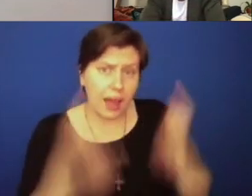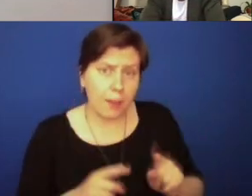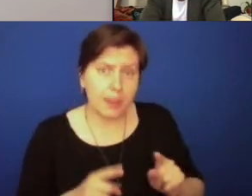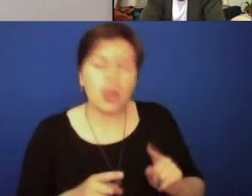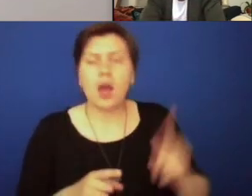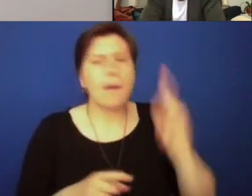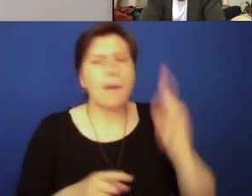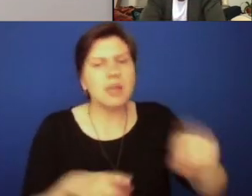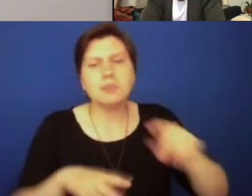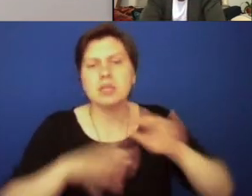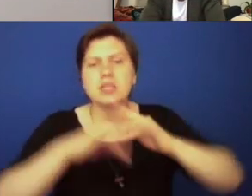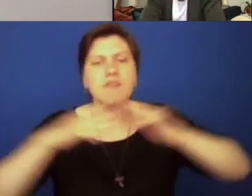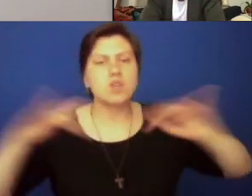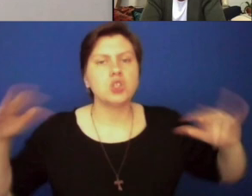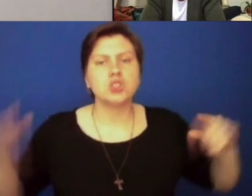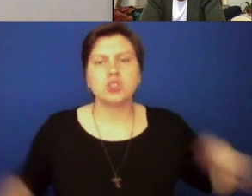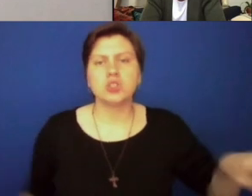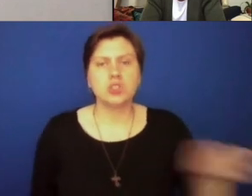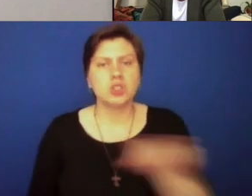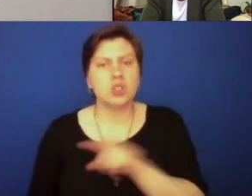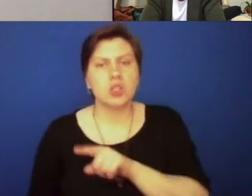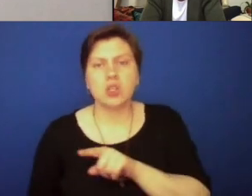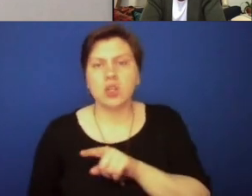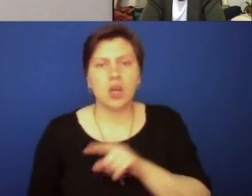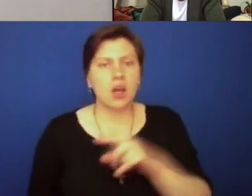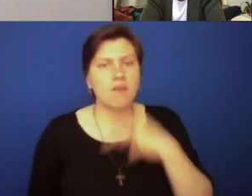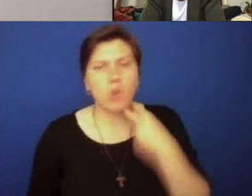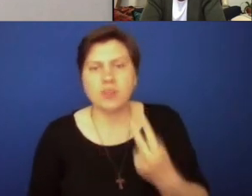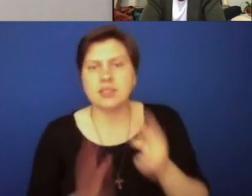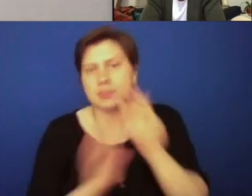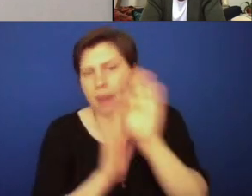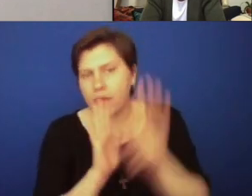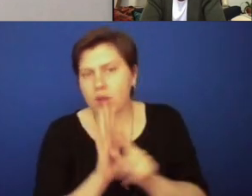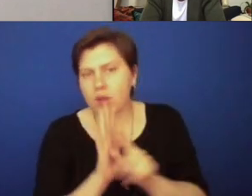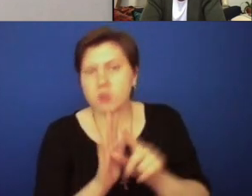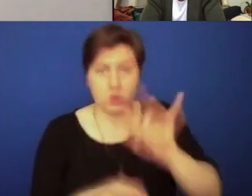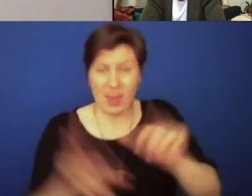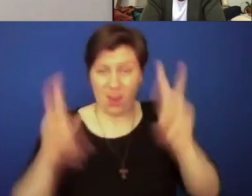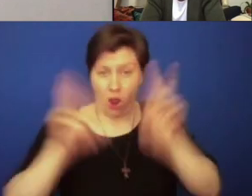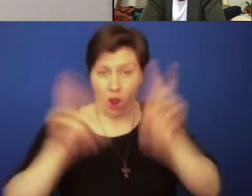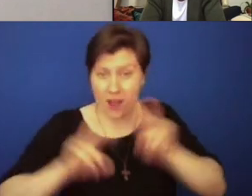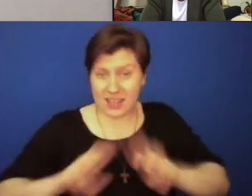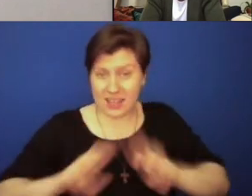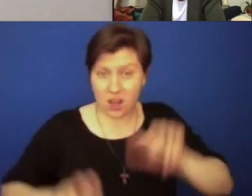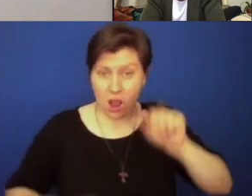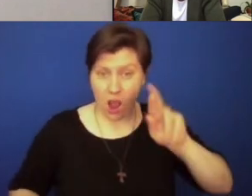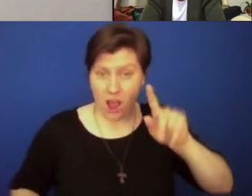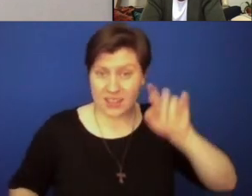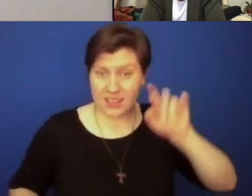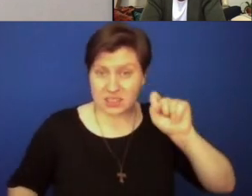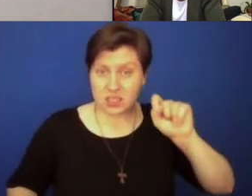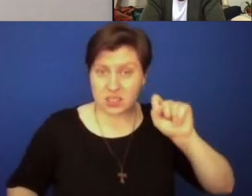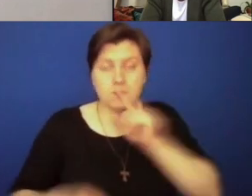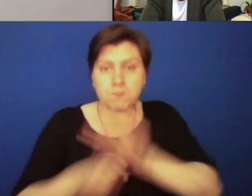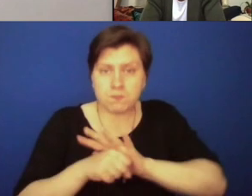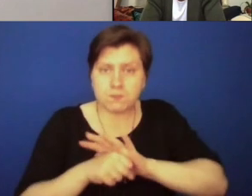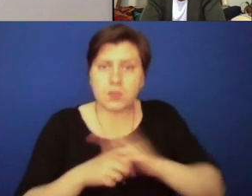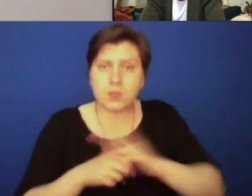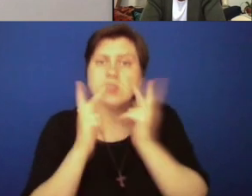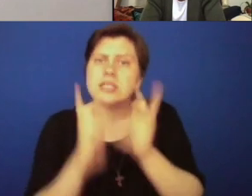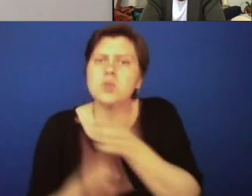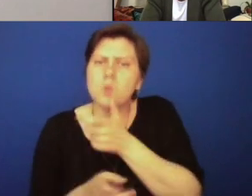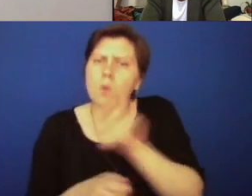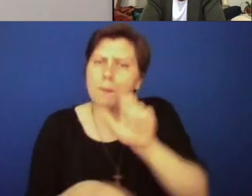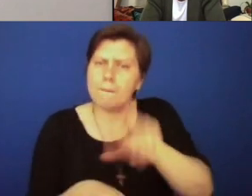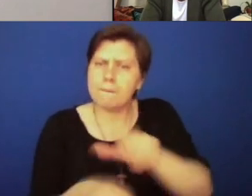There has to be a diversity of voices and backgrounds that exist. So that audit helps you make sure that not only are you seeing